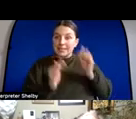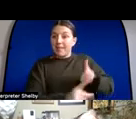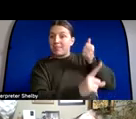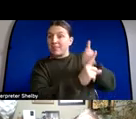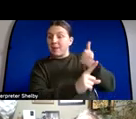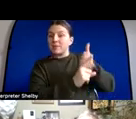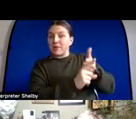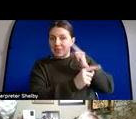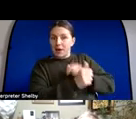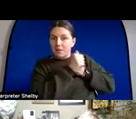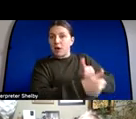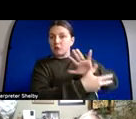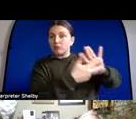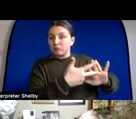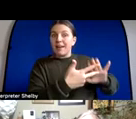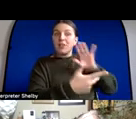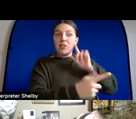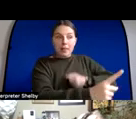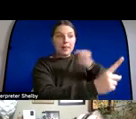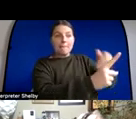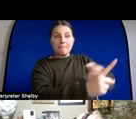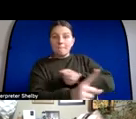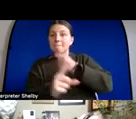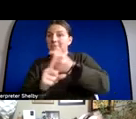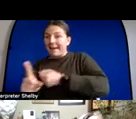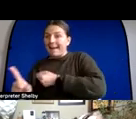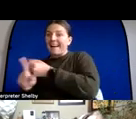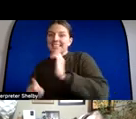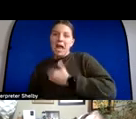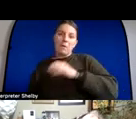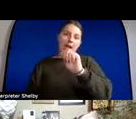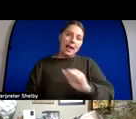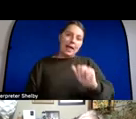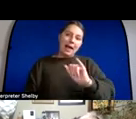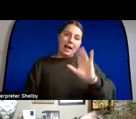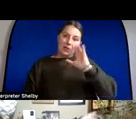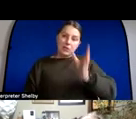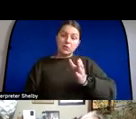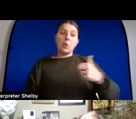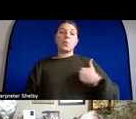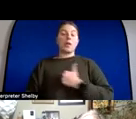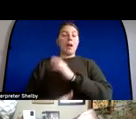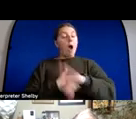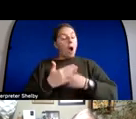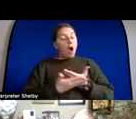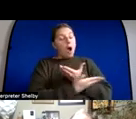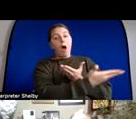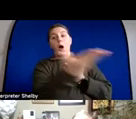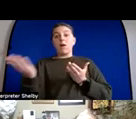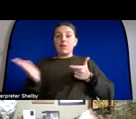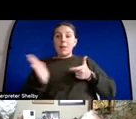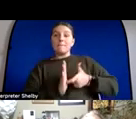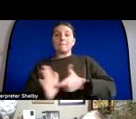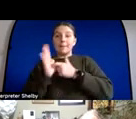on what our artificial intelligence systems look like in the future all of us need to be making